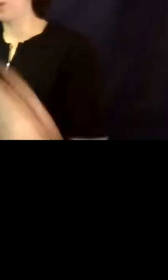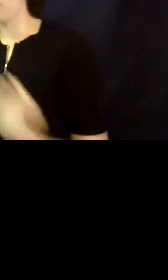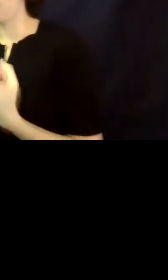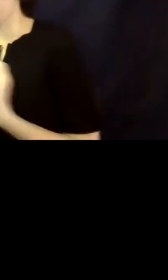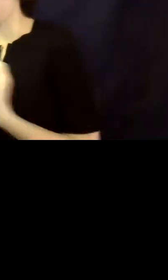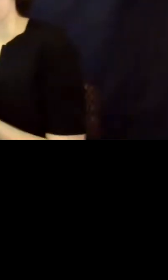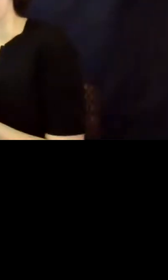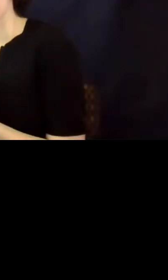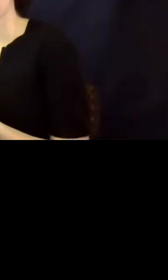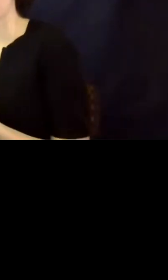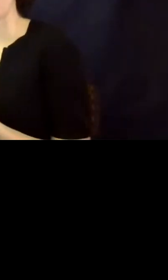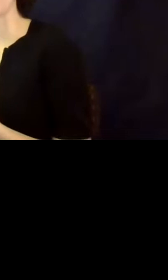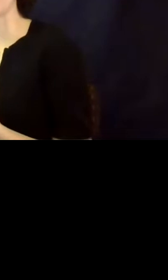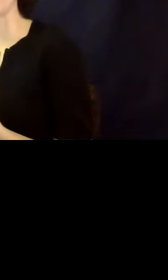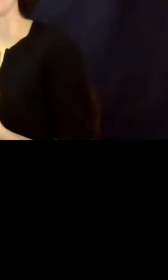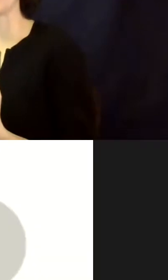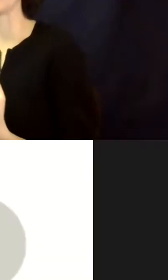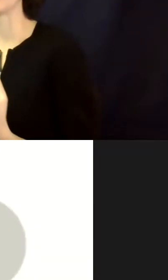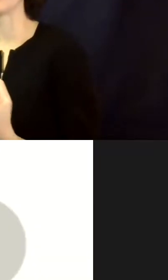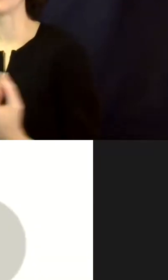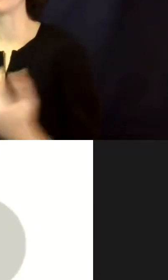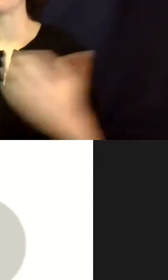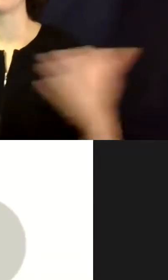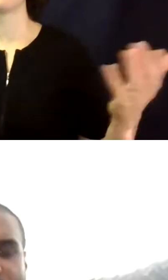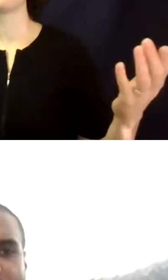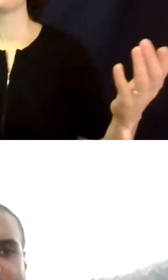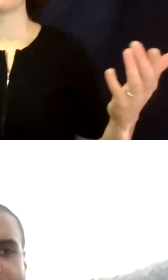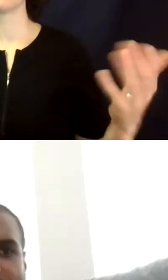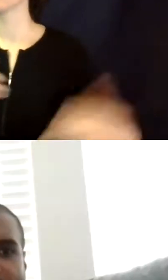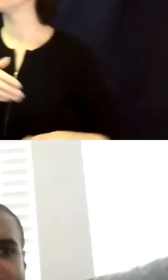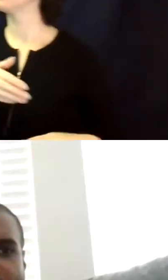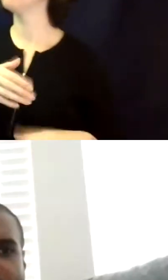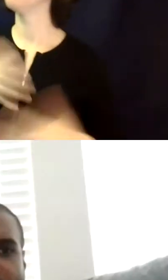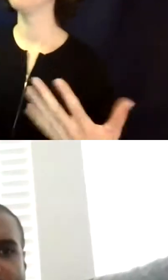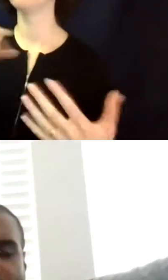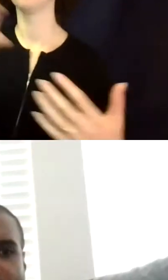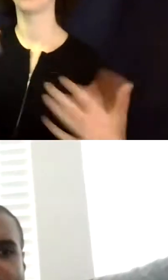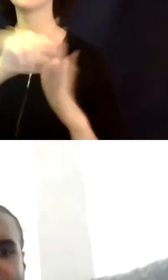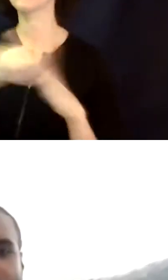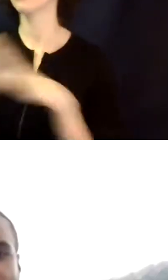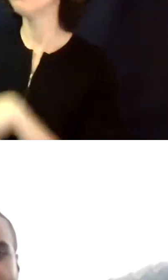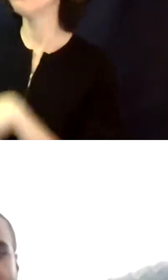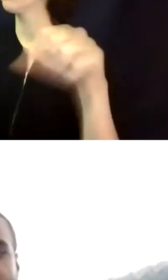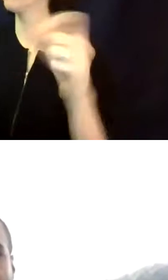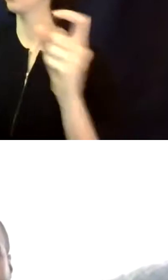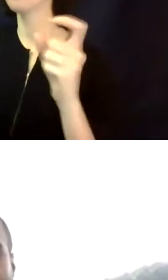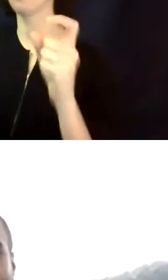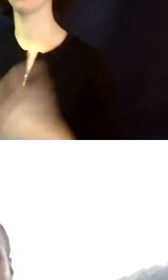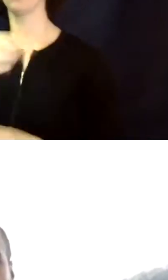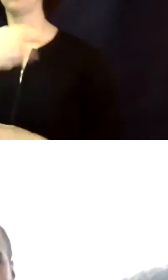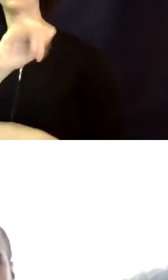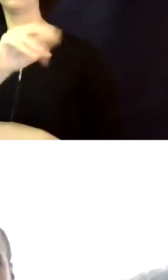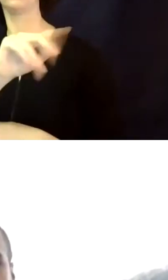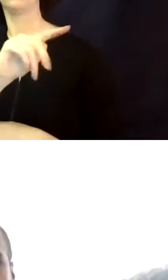it's completely unlike, um, interdiction or in other states, it's called guardianship or even the